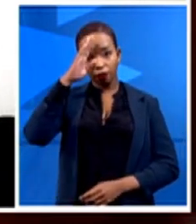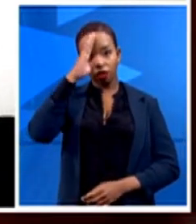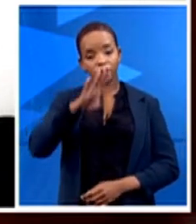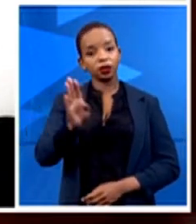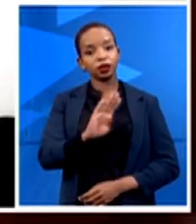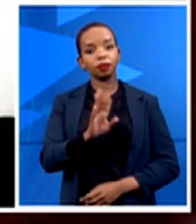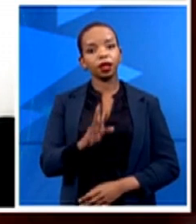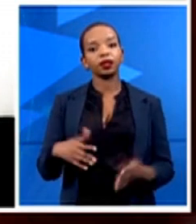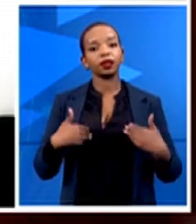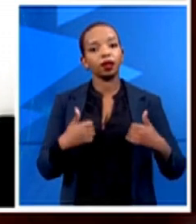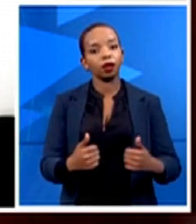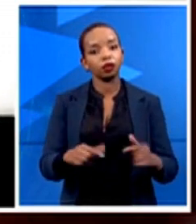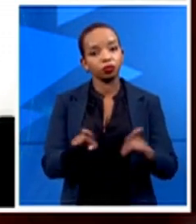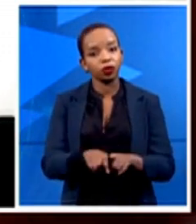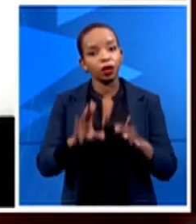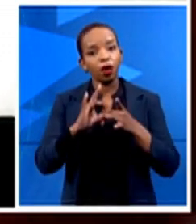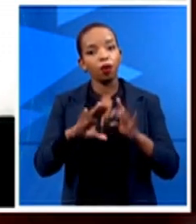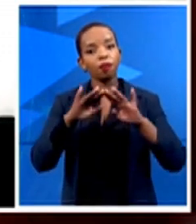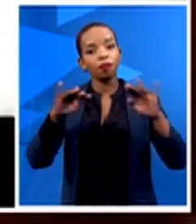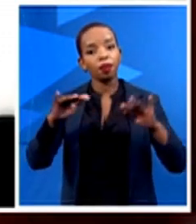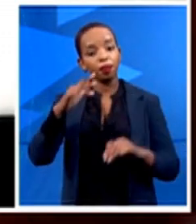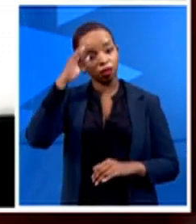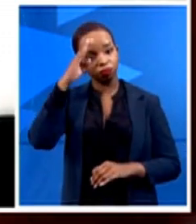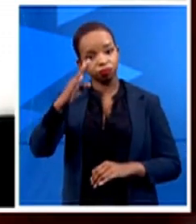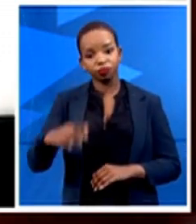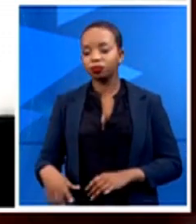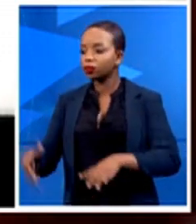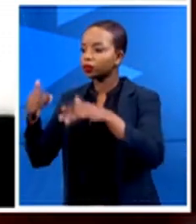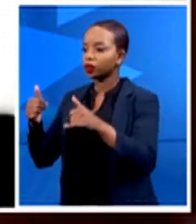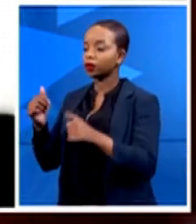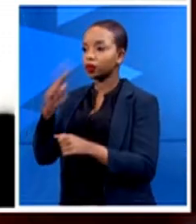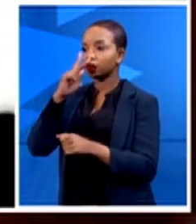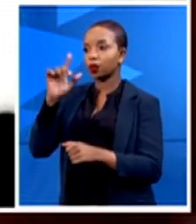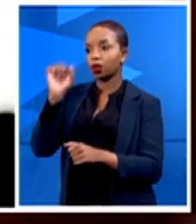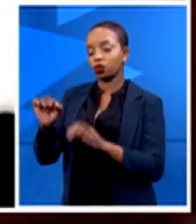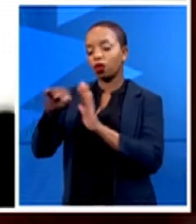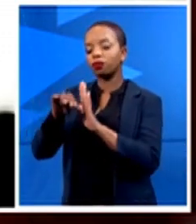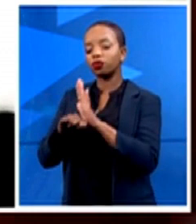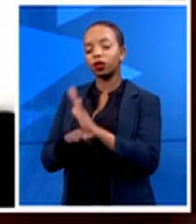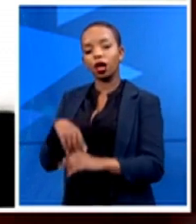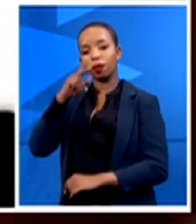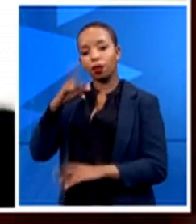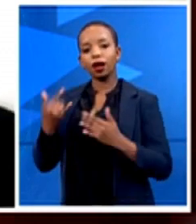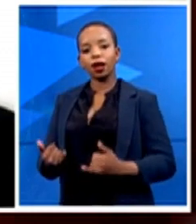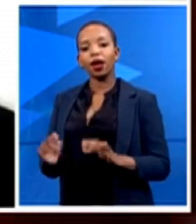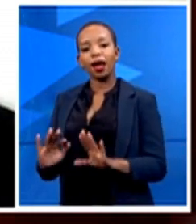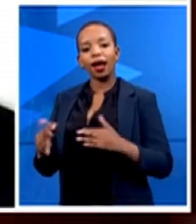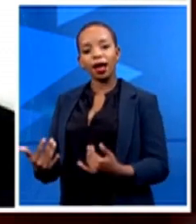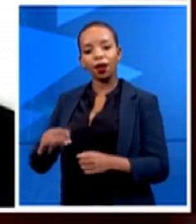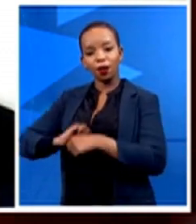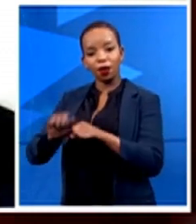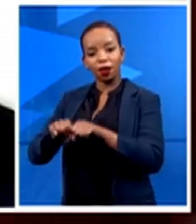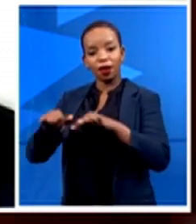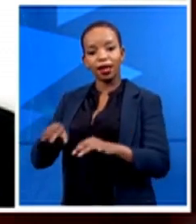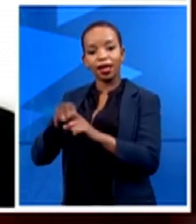have you on the program looking at this aspect on how COVID-19 has impacted the technology space. How is